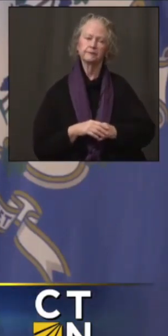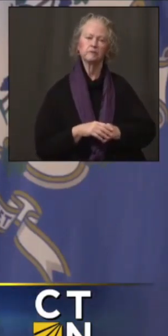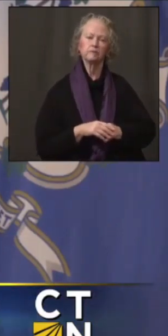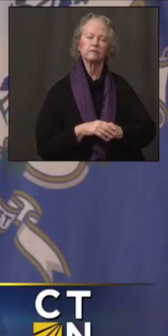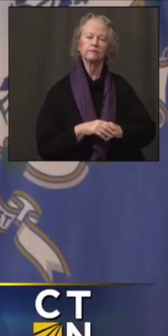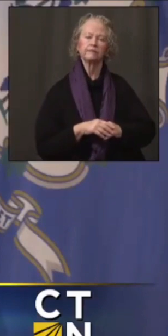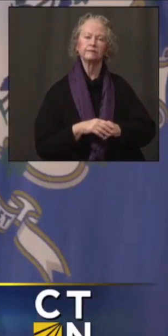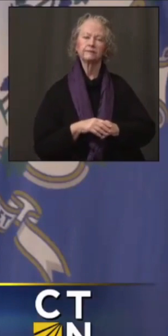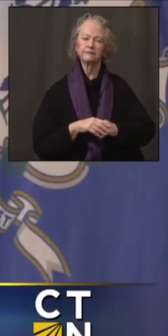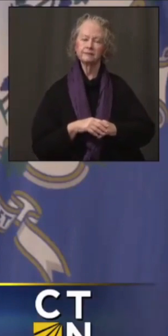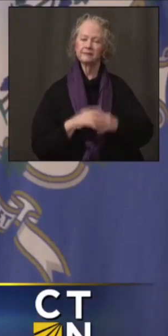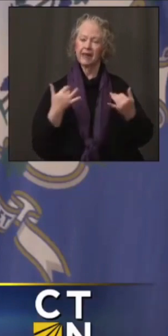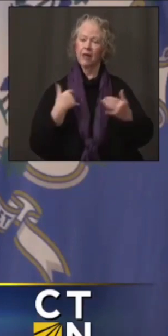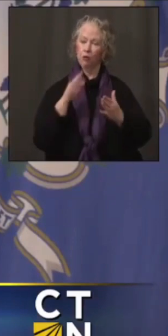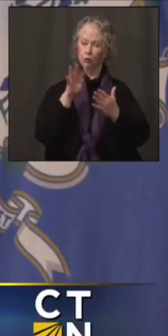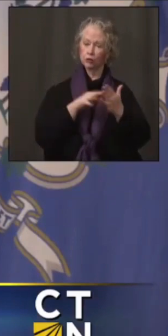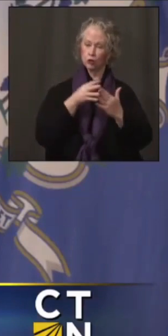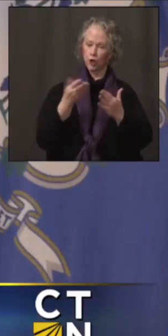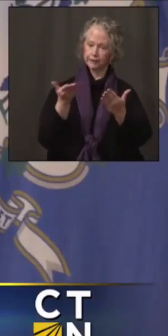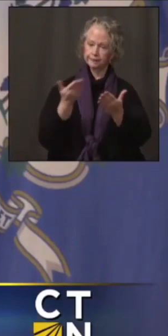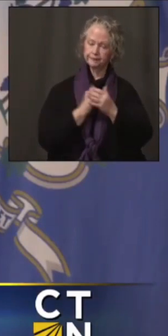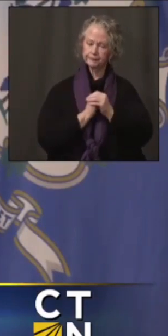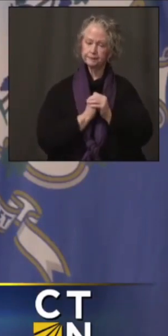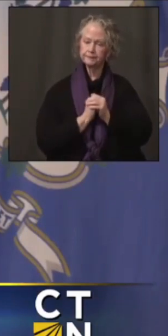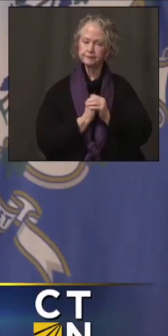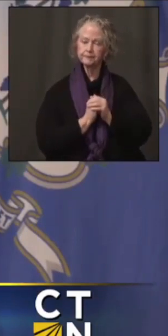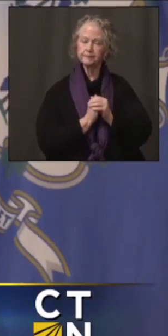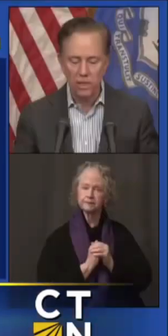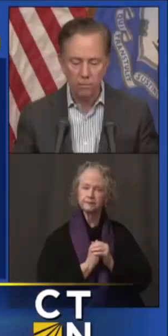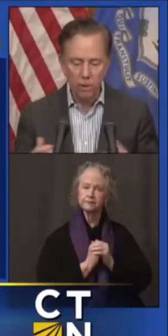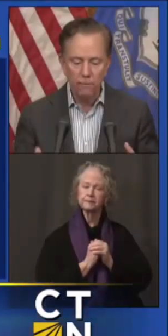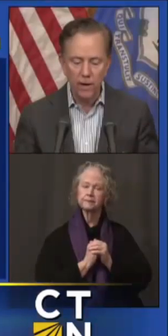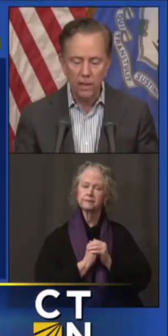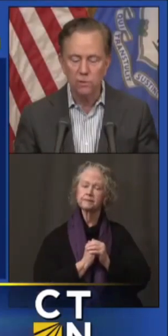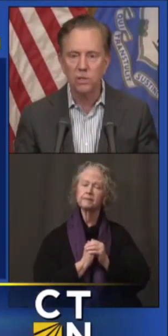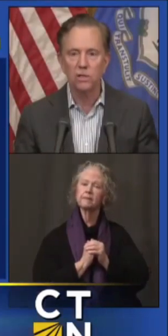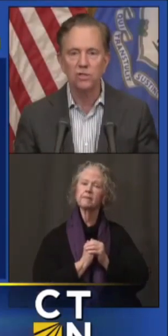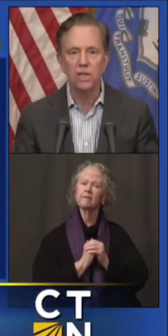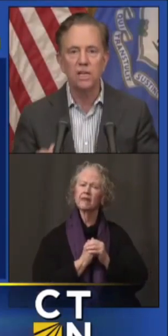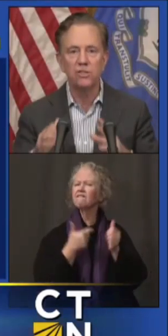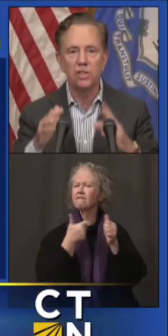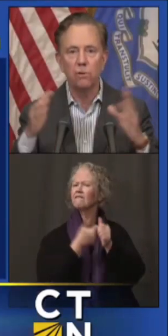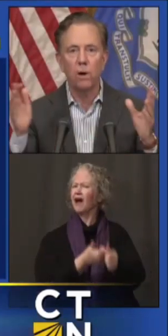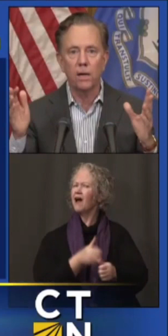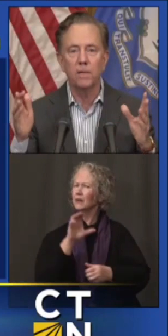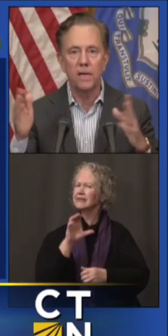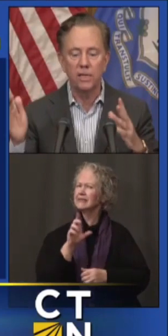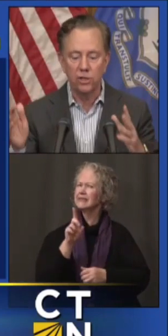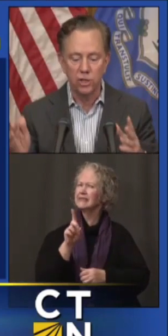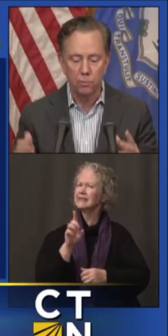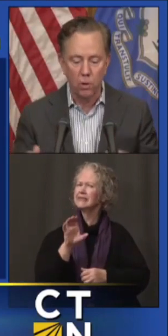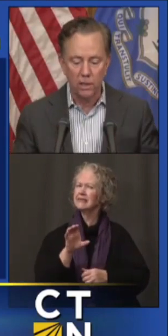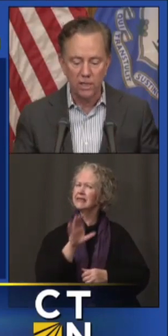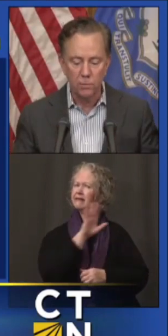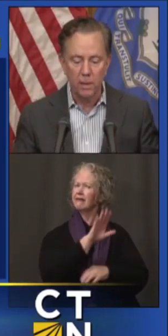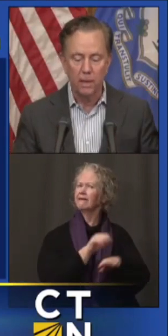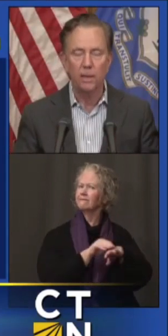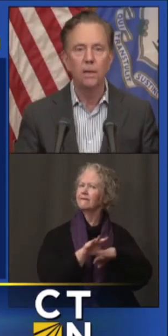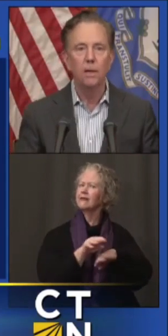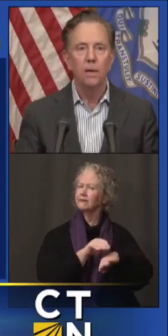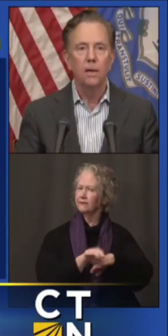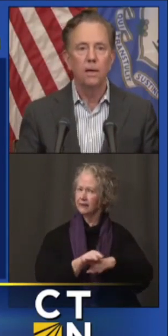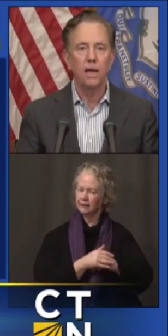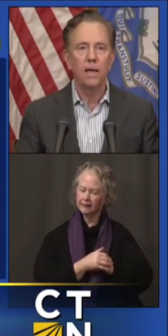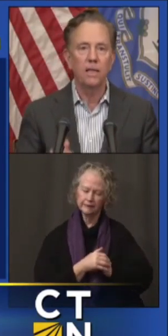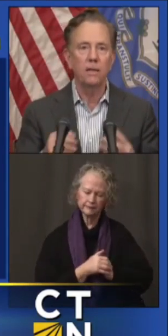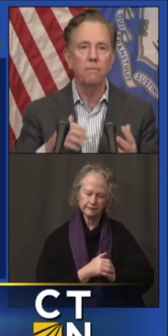Here's the 1B chart. Our CDC, it really follows the CDC recommendations, broadly speaking.